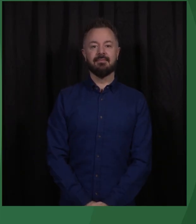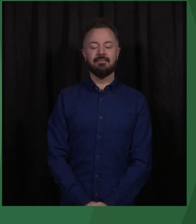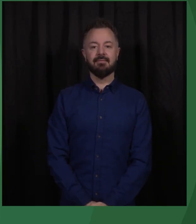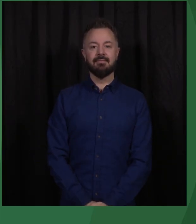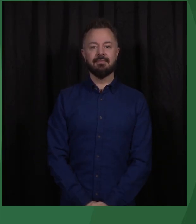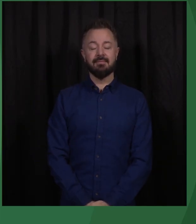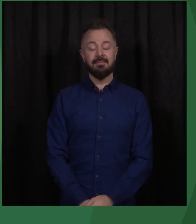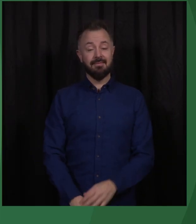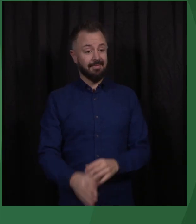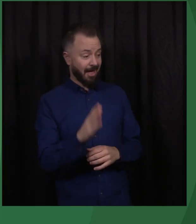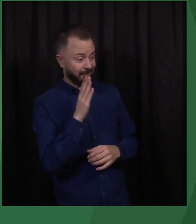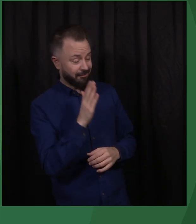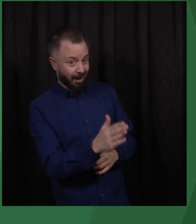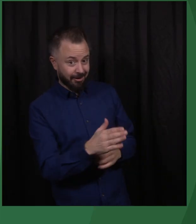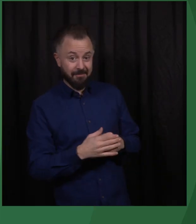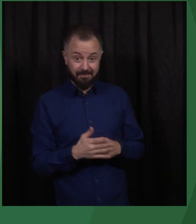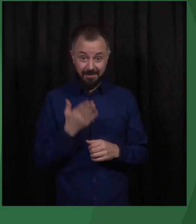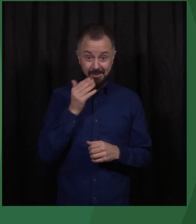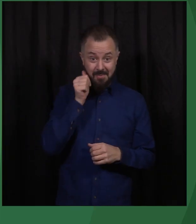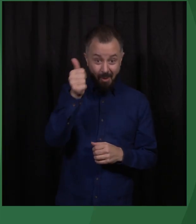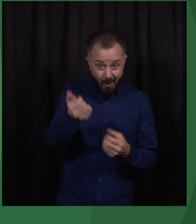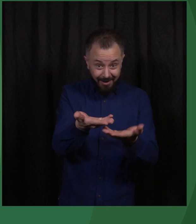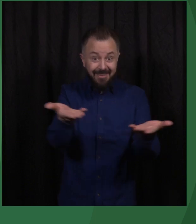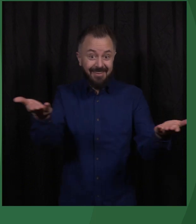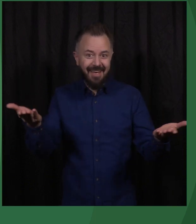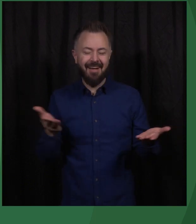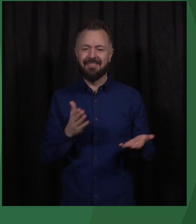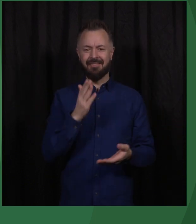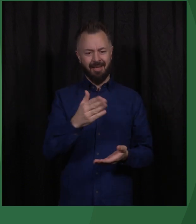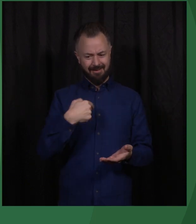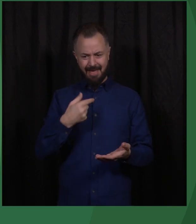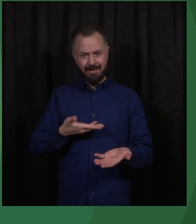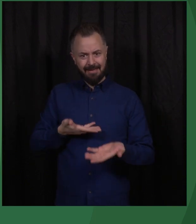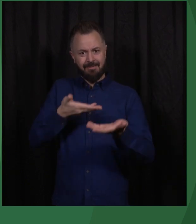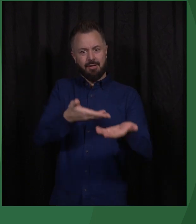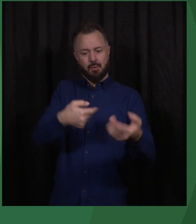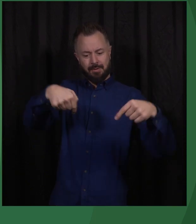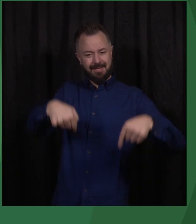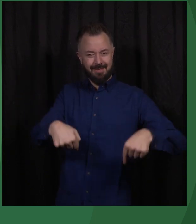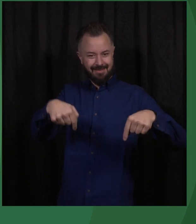Thank you so much, and good morning to everyone. Thank you for inviting me here to this